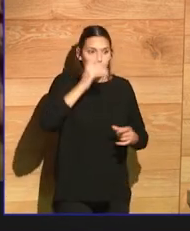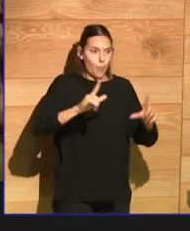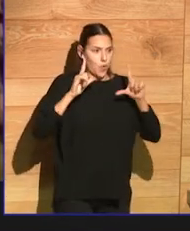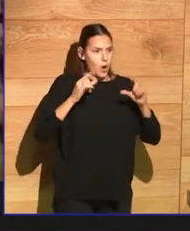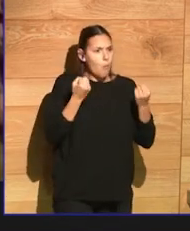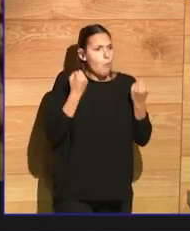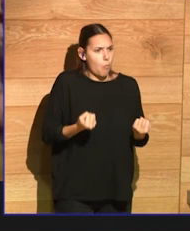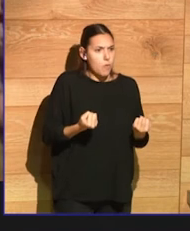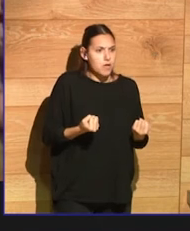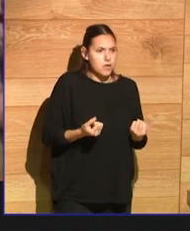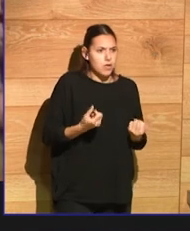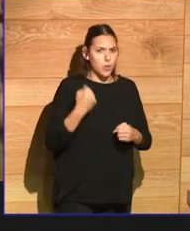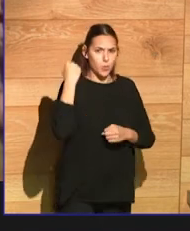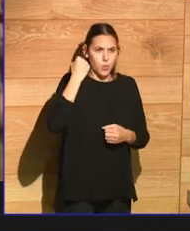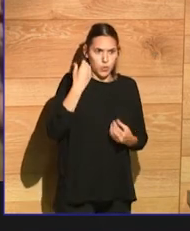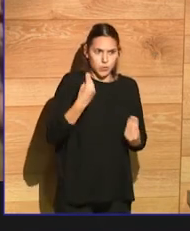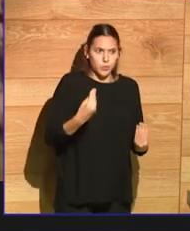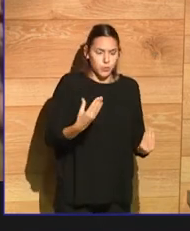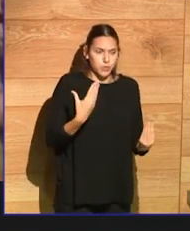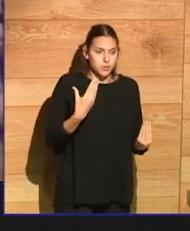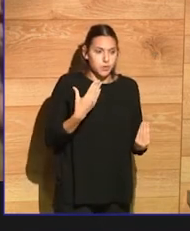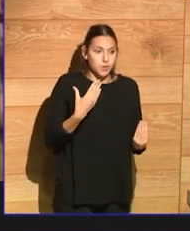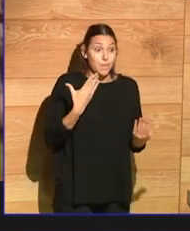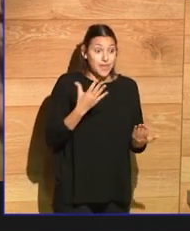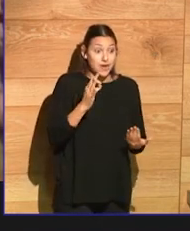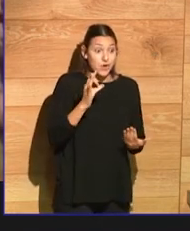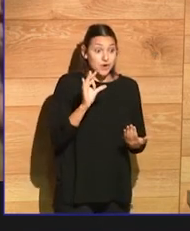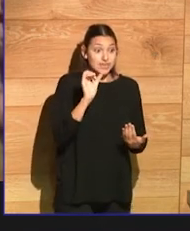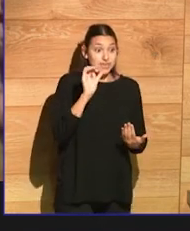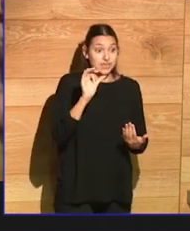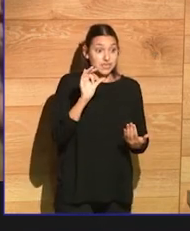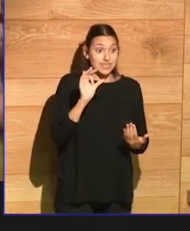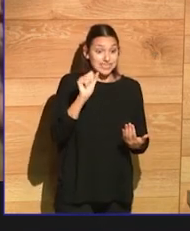But, you know, Shasta is just a smart character.